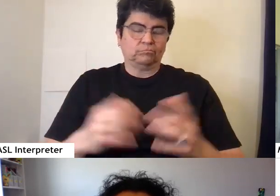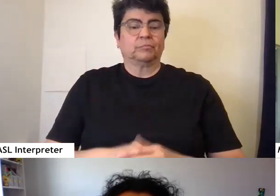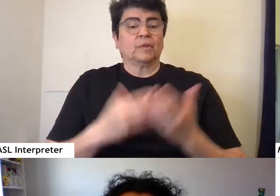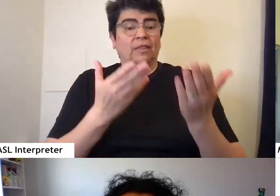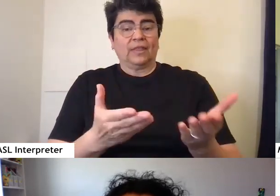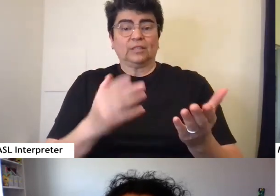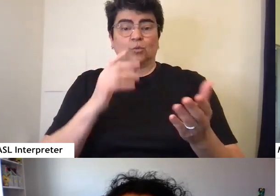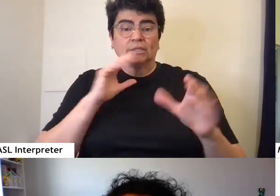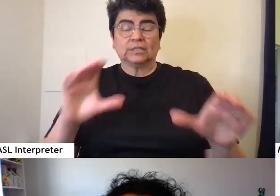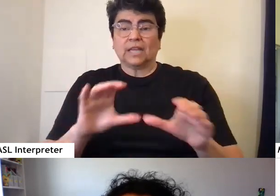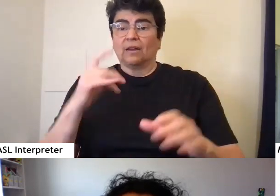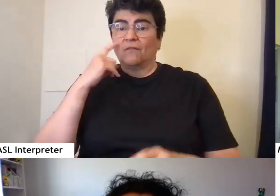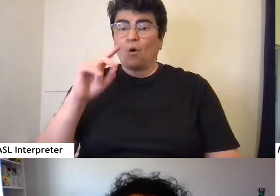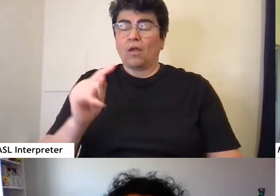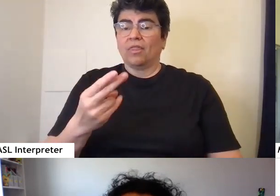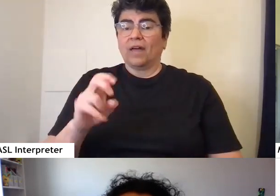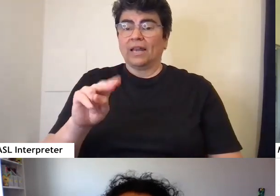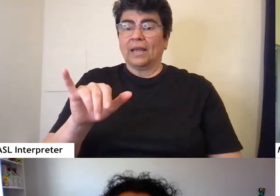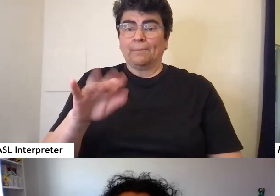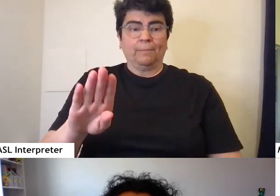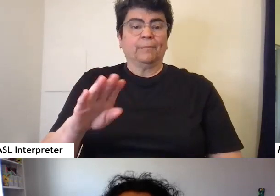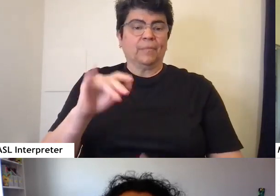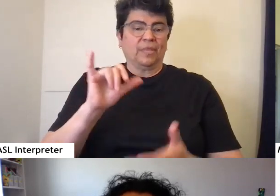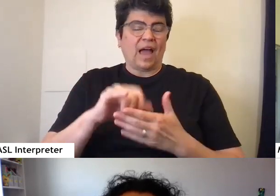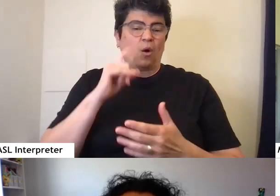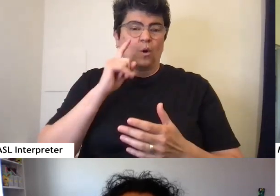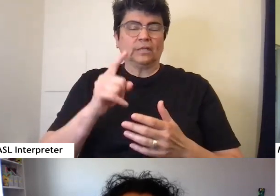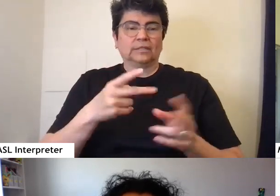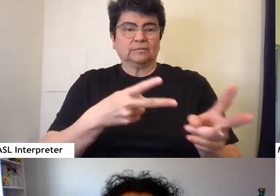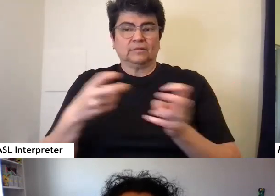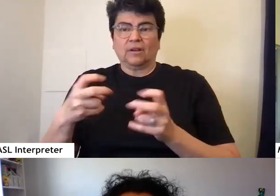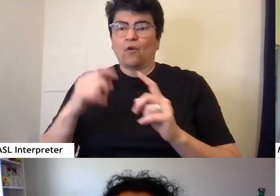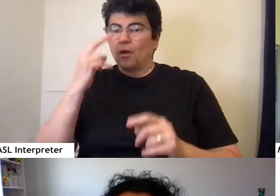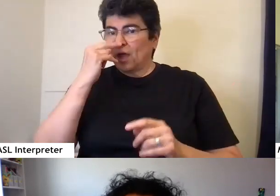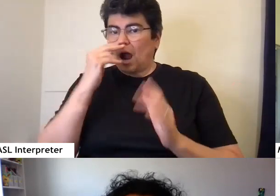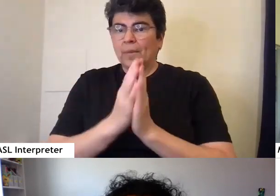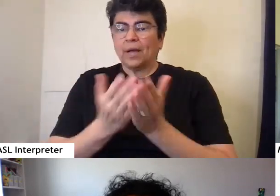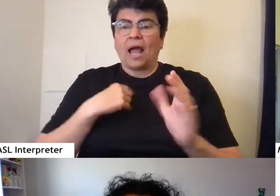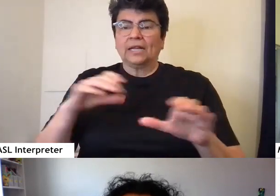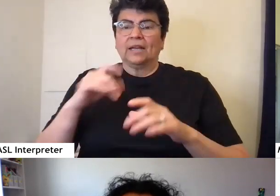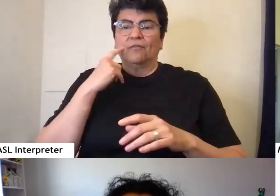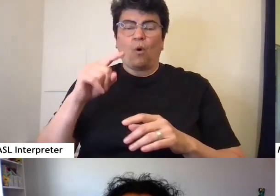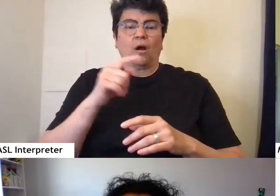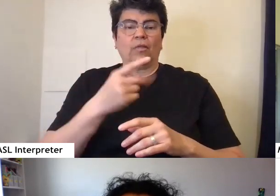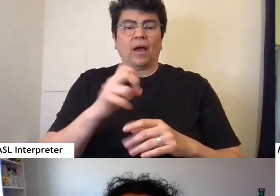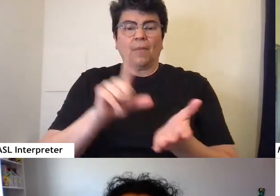was done for The Nib. This is an excerpt from the comic I did for the publication, The Nib,